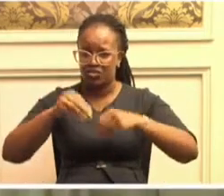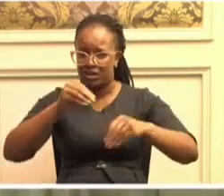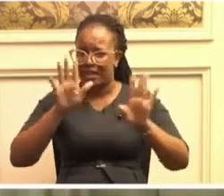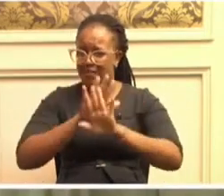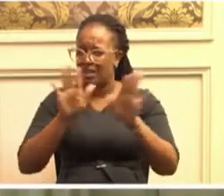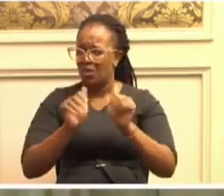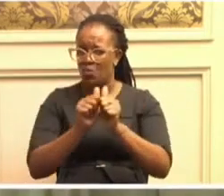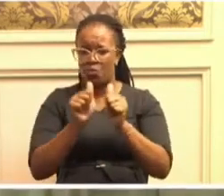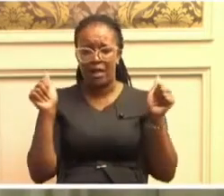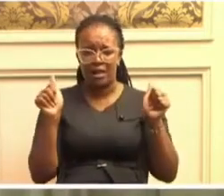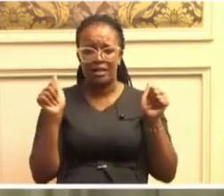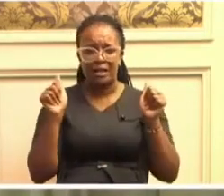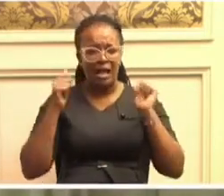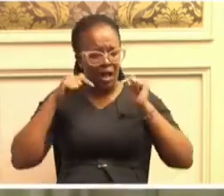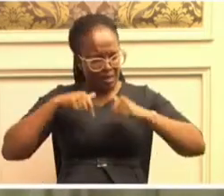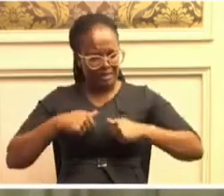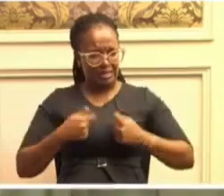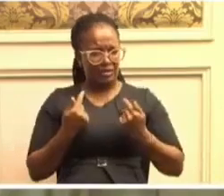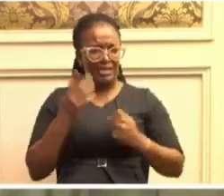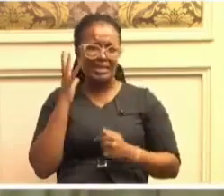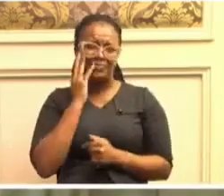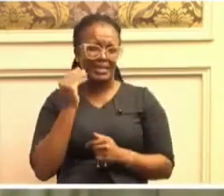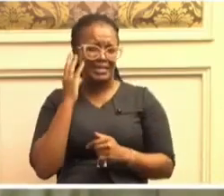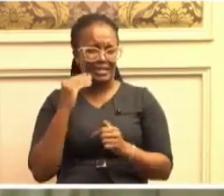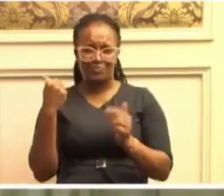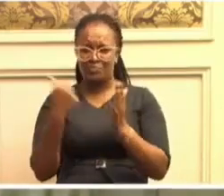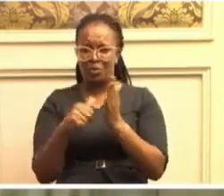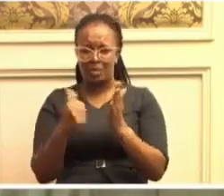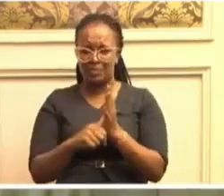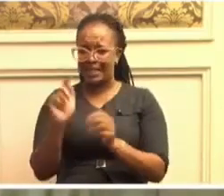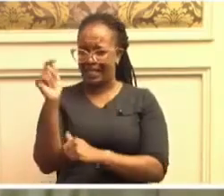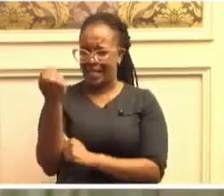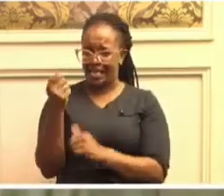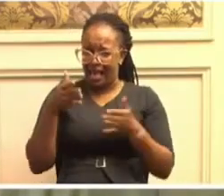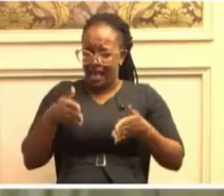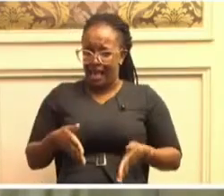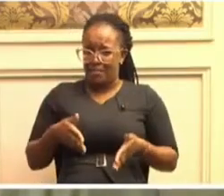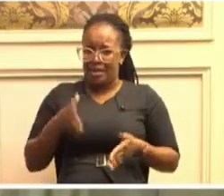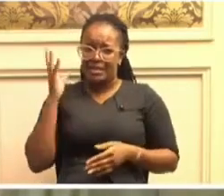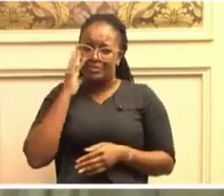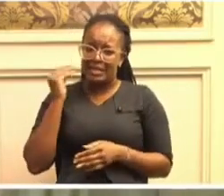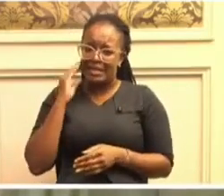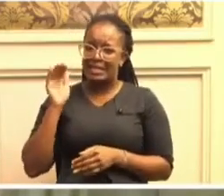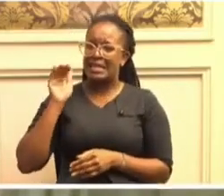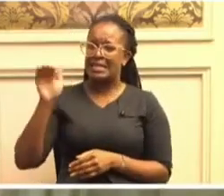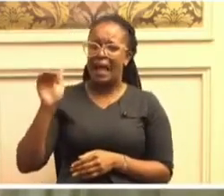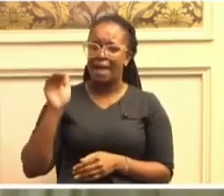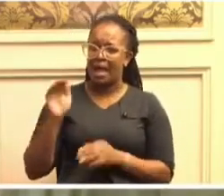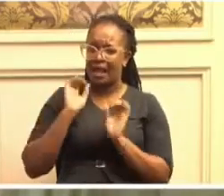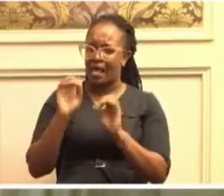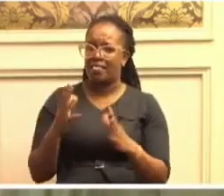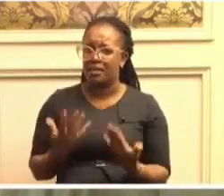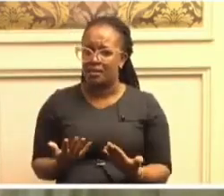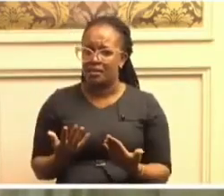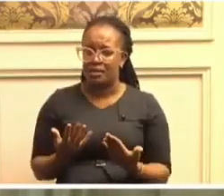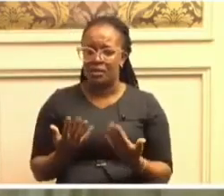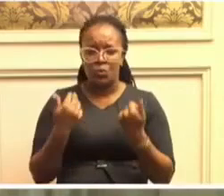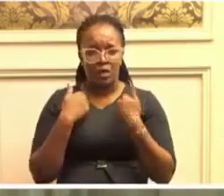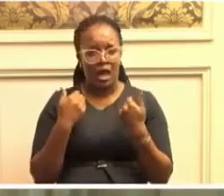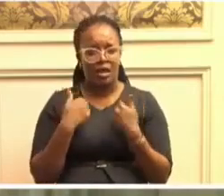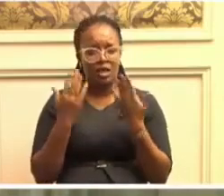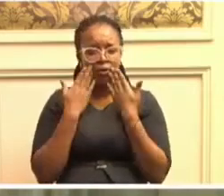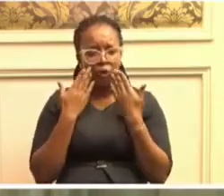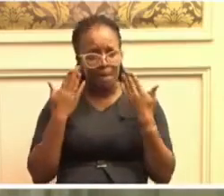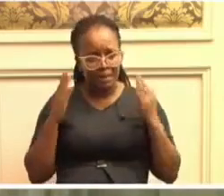How is it that we don't experience the problems in Kenya? In Zambia, there was a complete